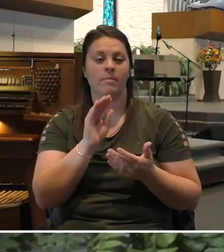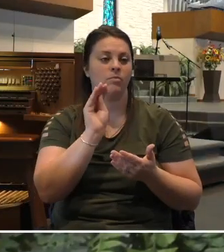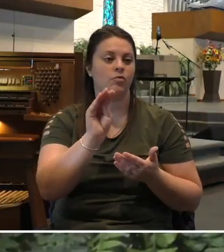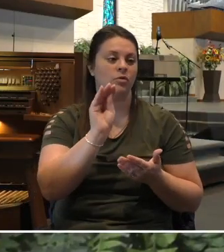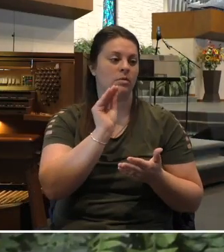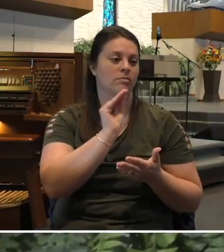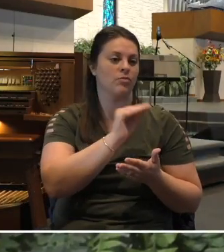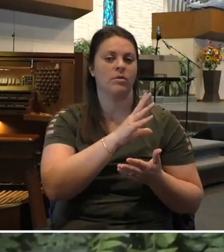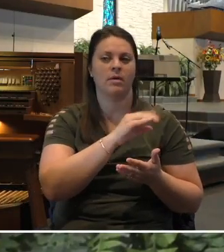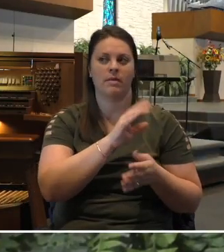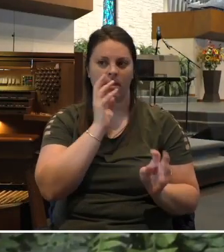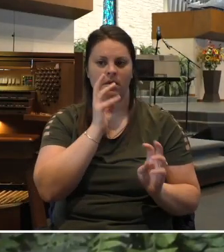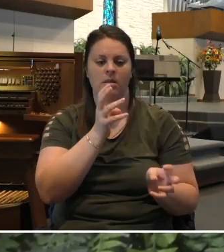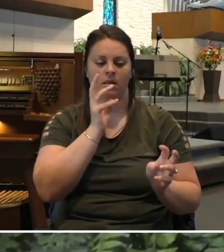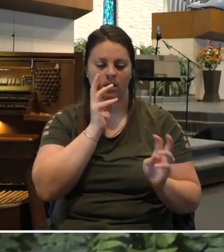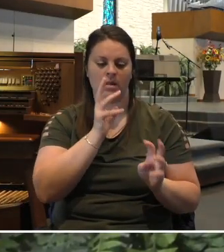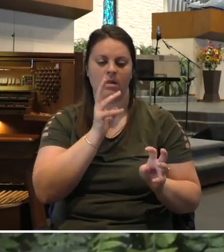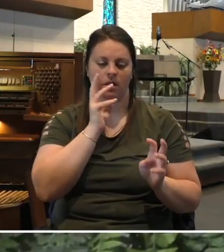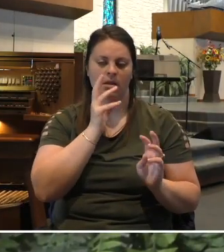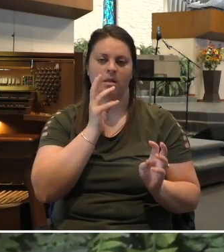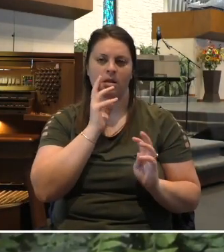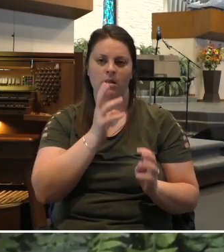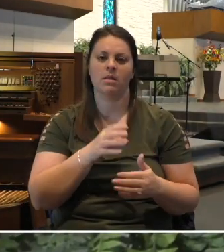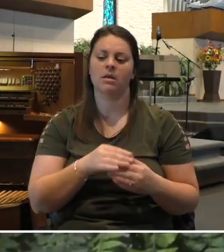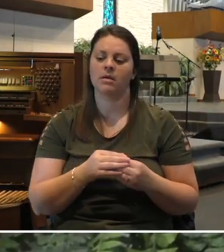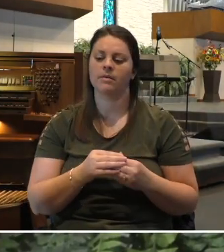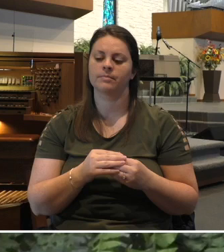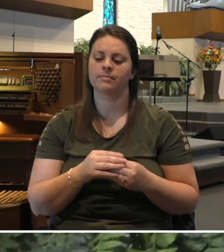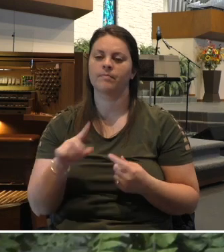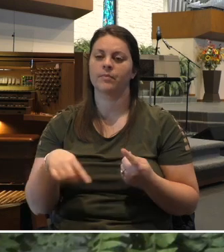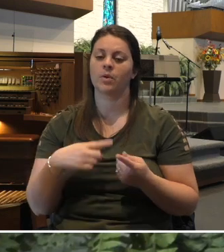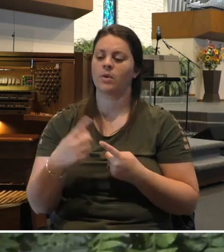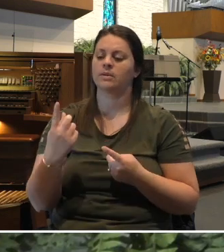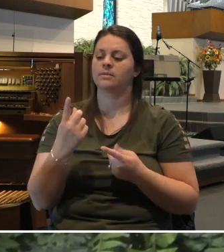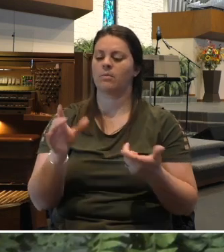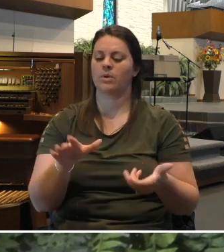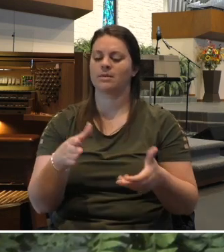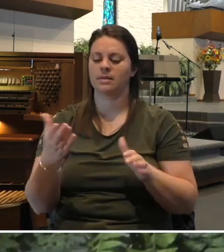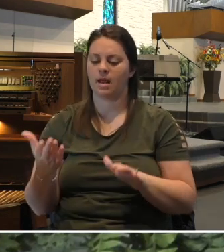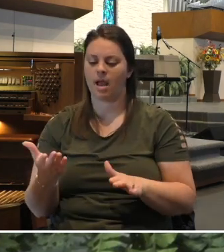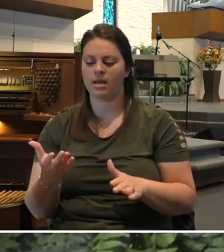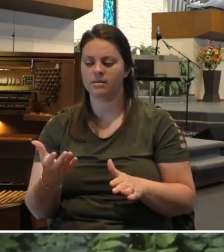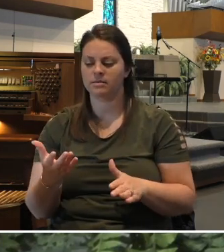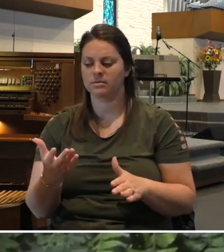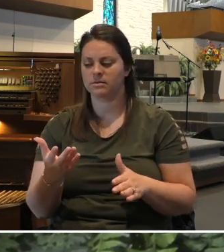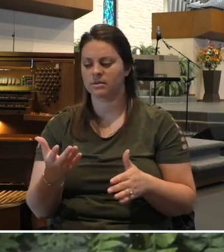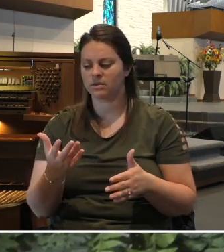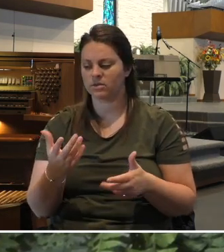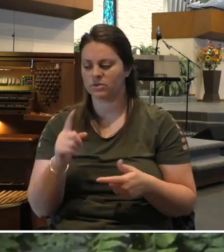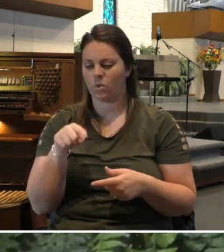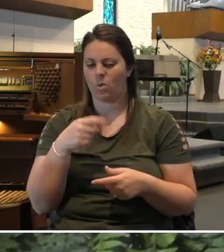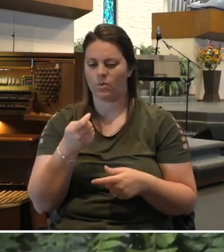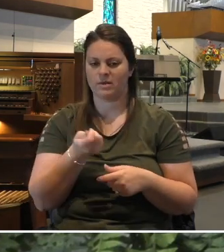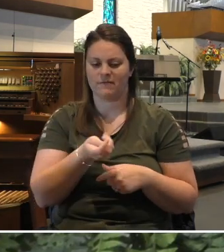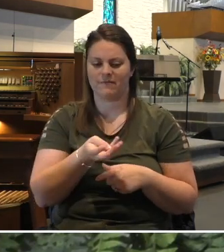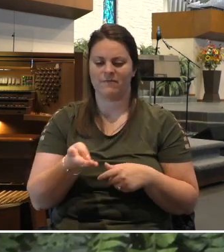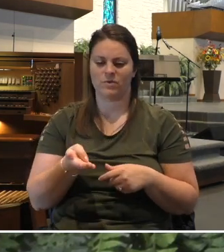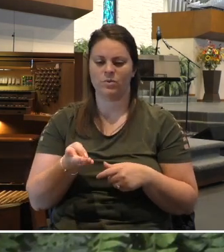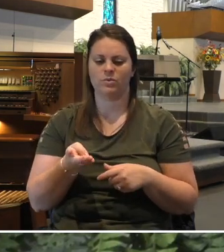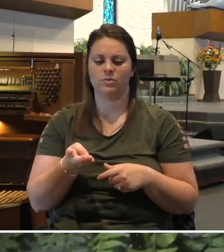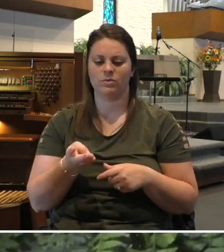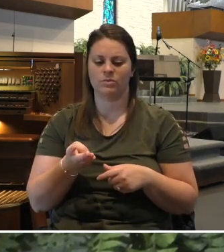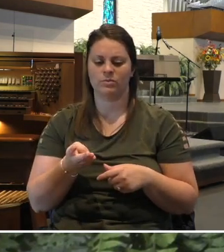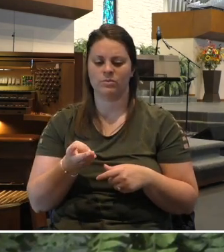When someone dies, there are always so many affected. And for a minute, we forgot about the other two